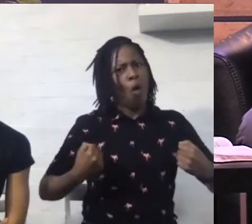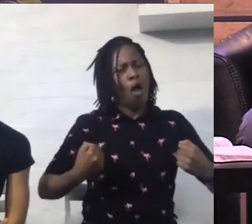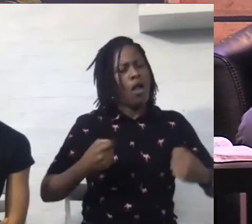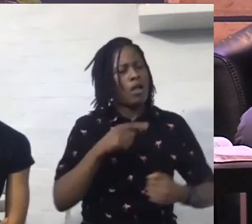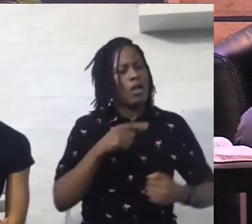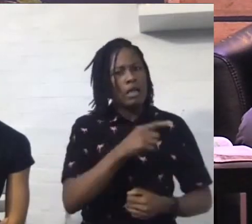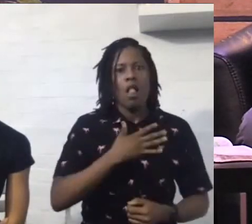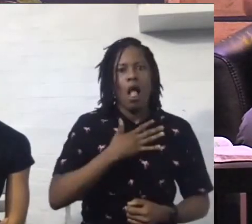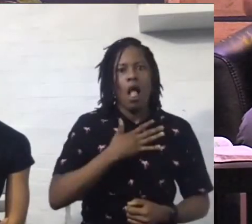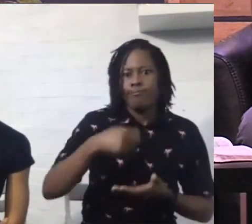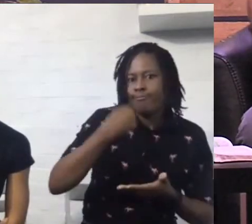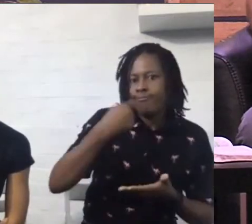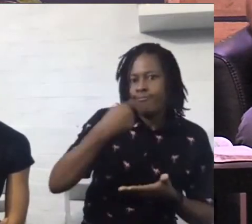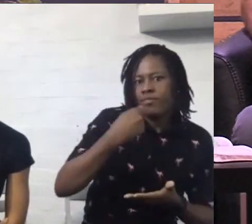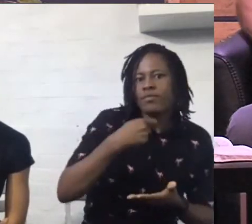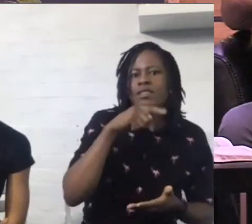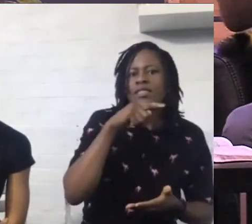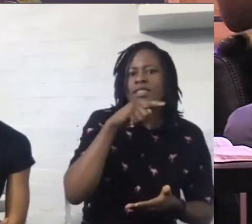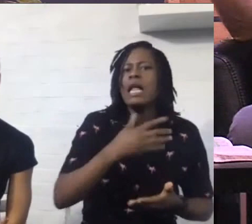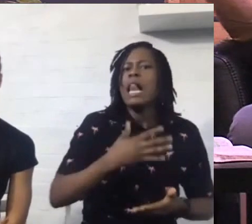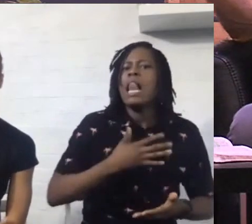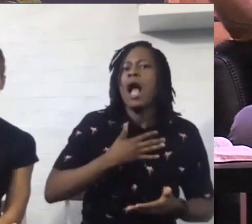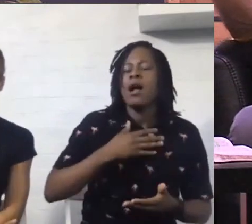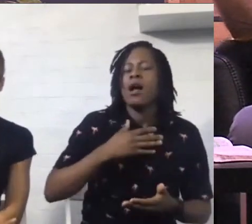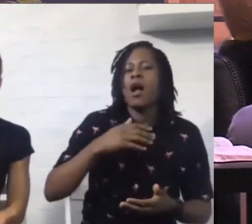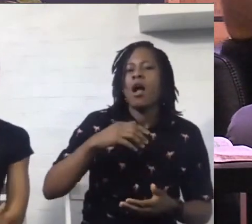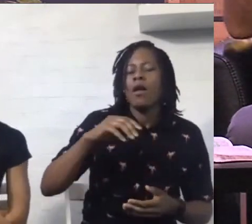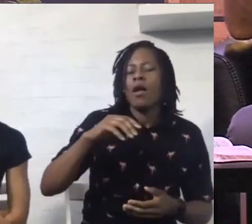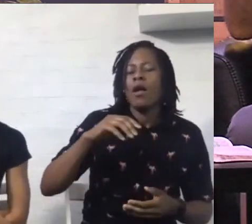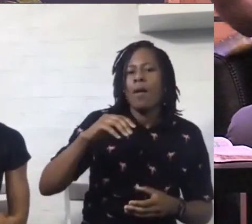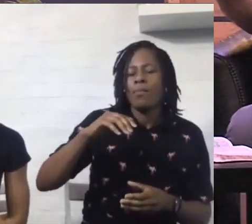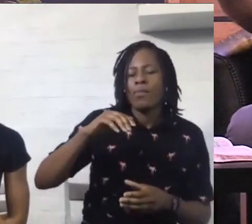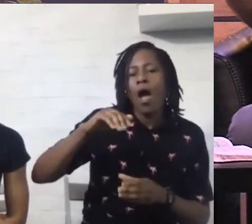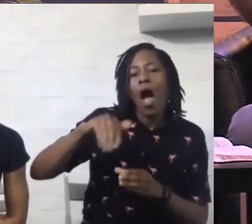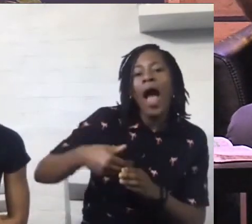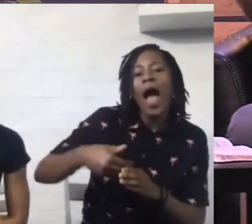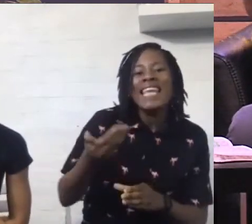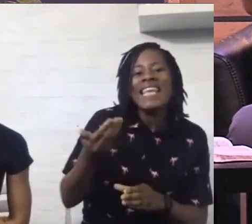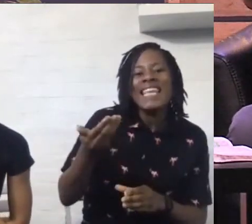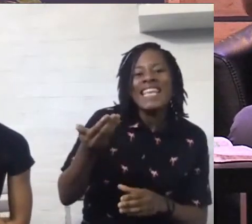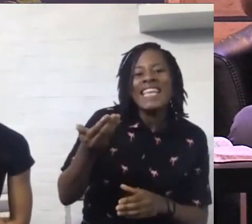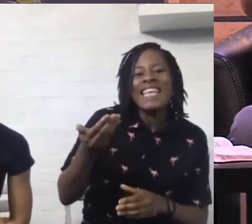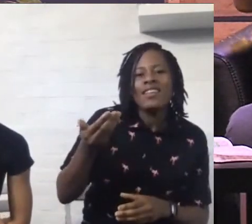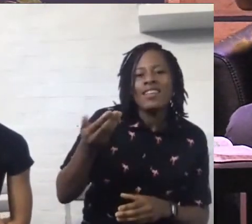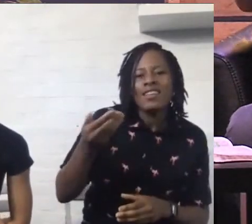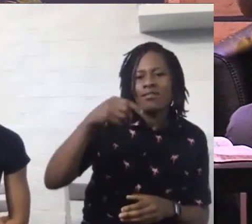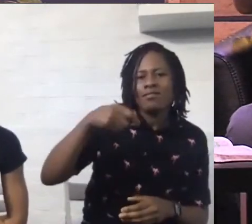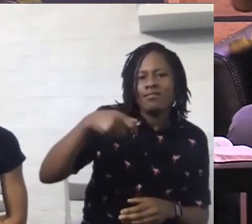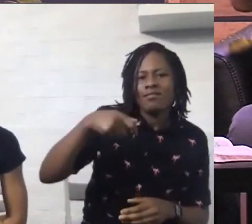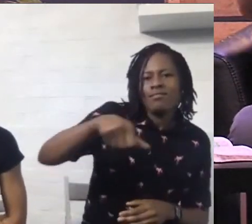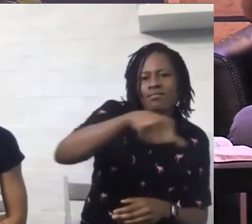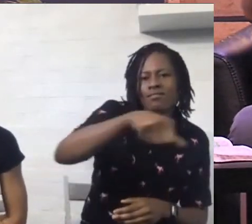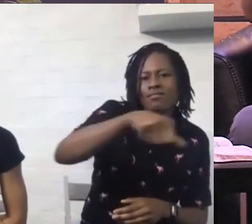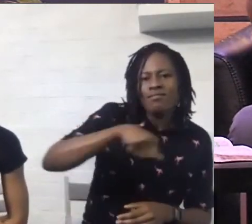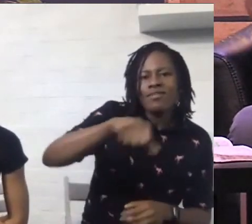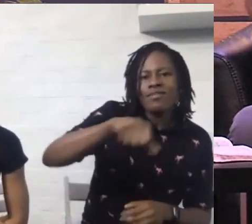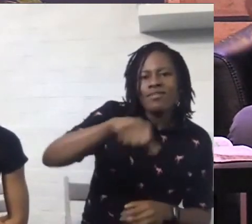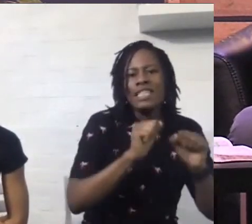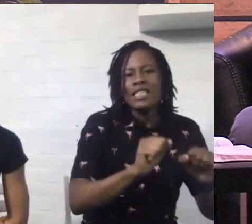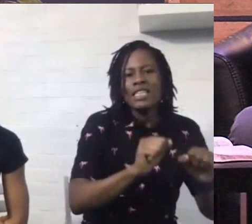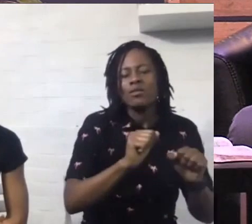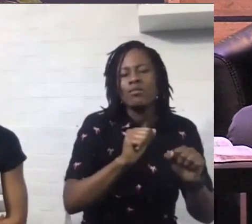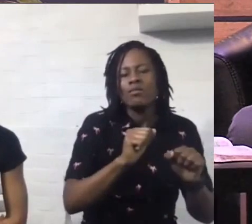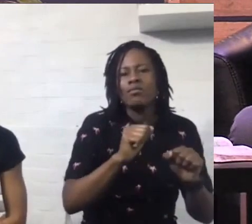honey on his Weetabix we all I mean I don't know what you have on your Weetabix sugar or syrup Ben likes